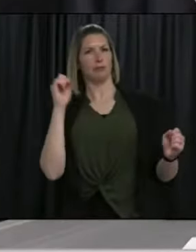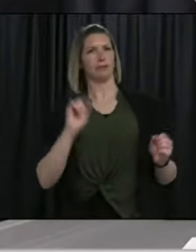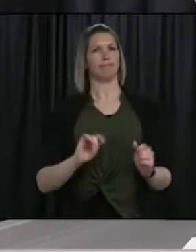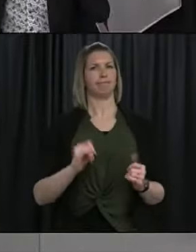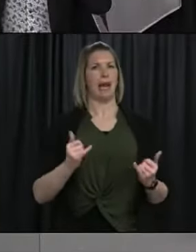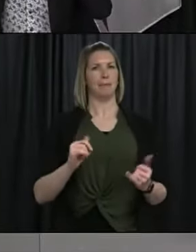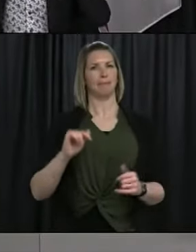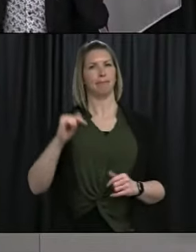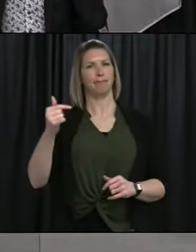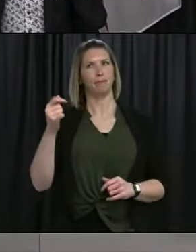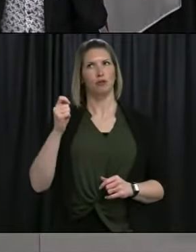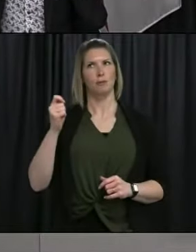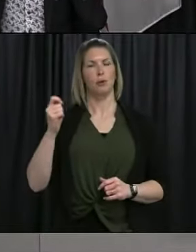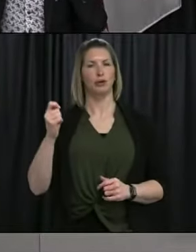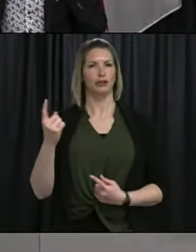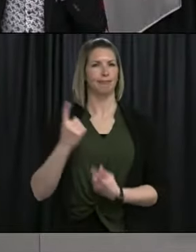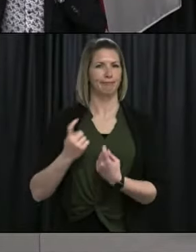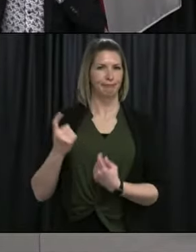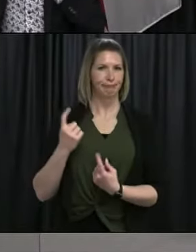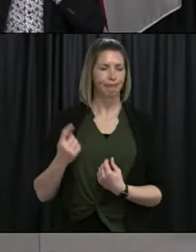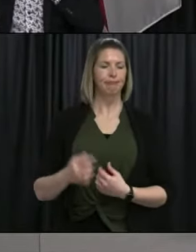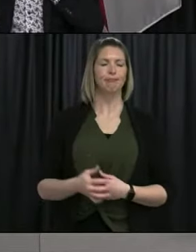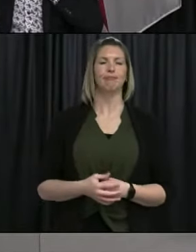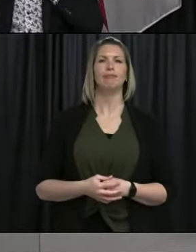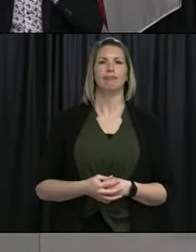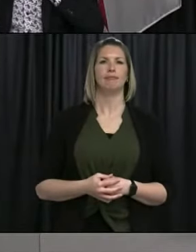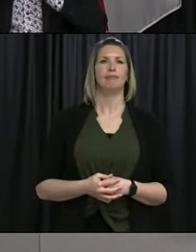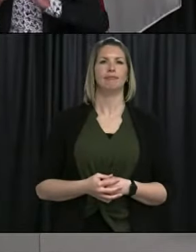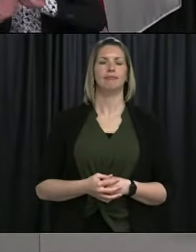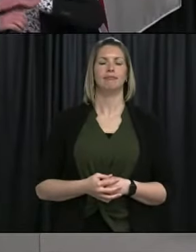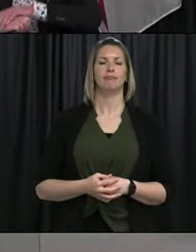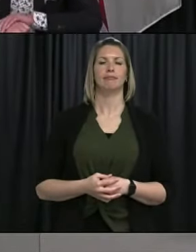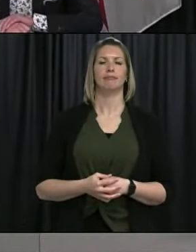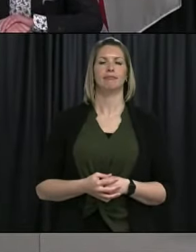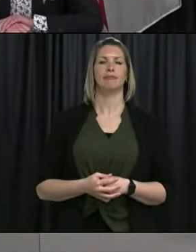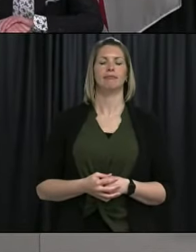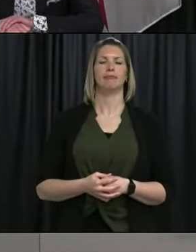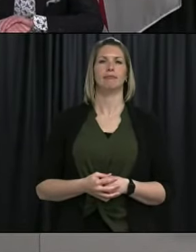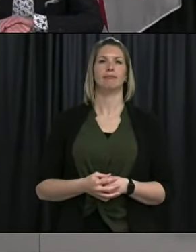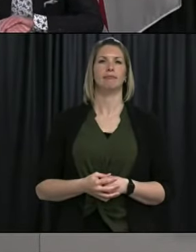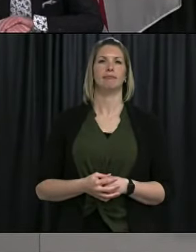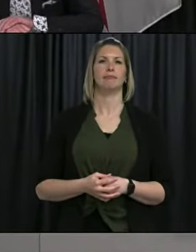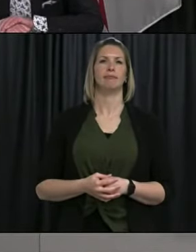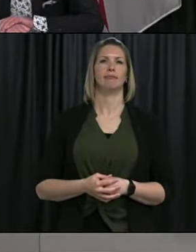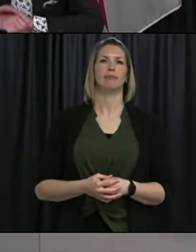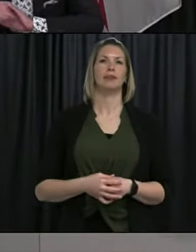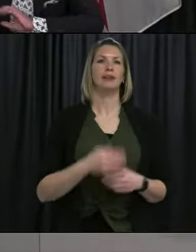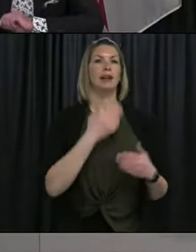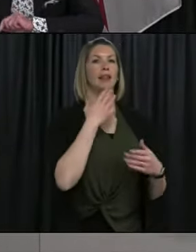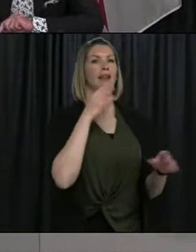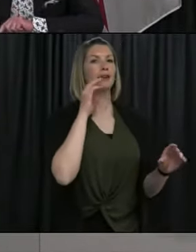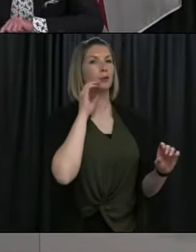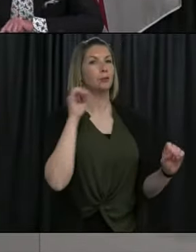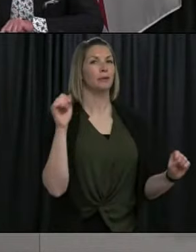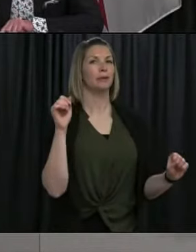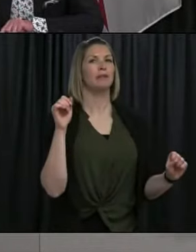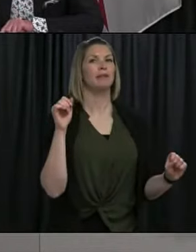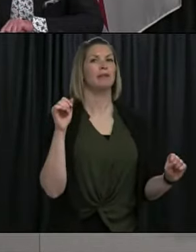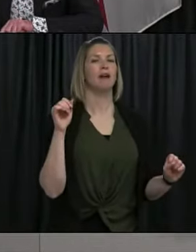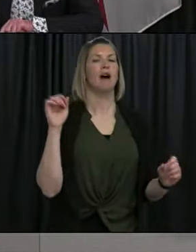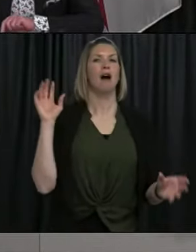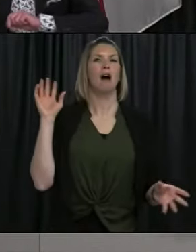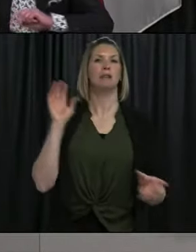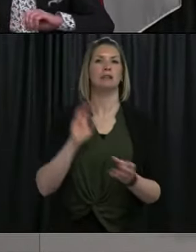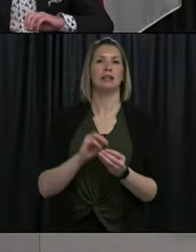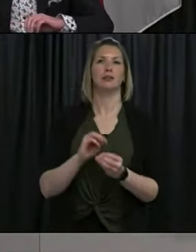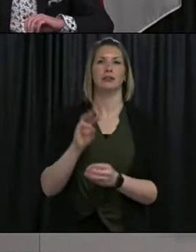Well, thank you, Minister. I'll now invite questions from the media. Thank you. Premier. For the benefit of our speakers, there are